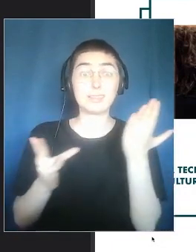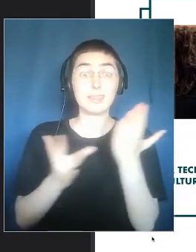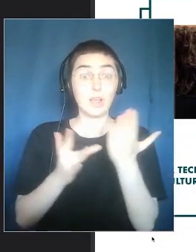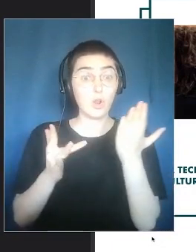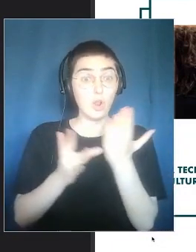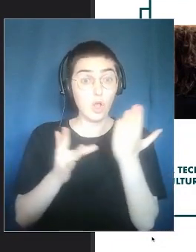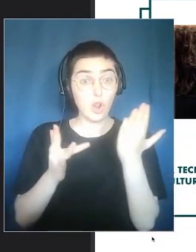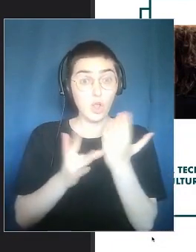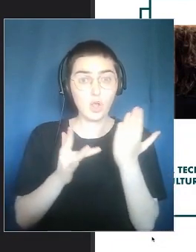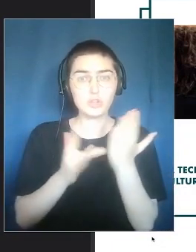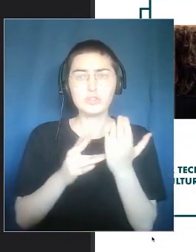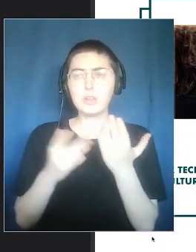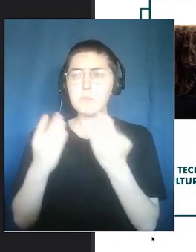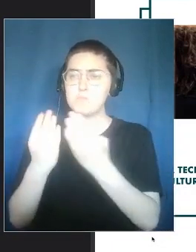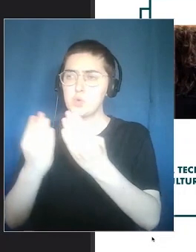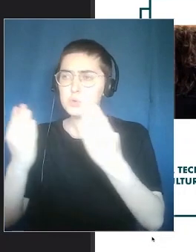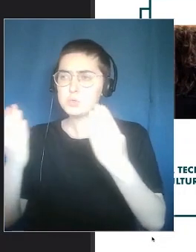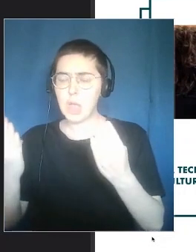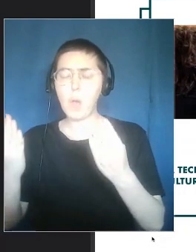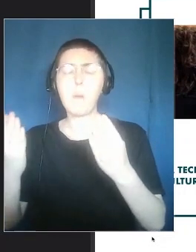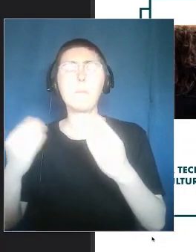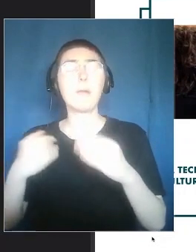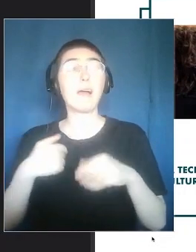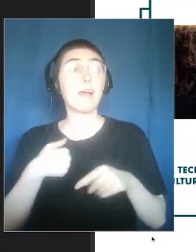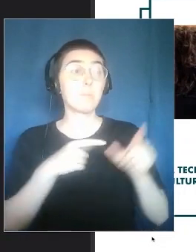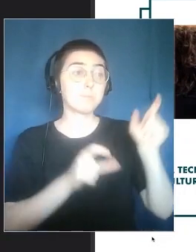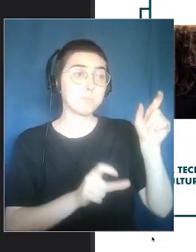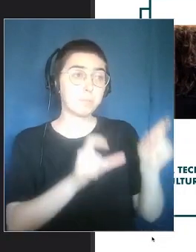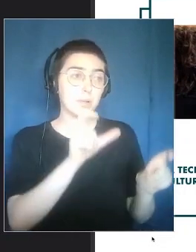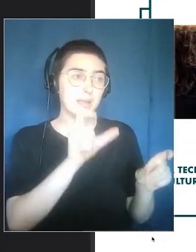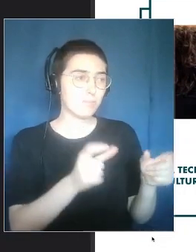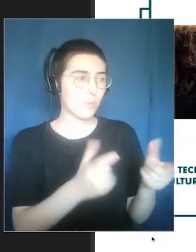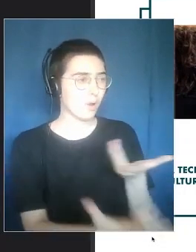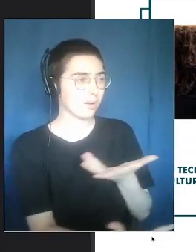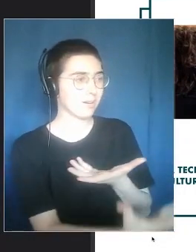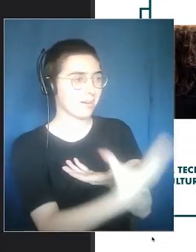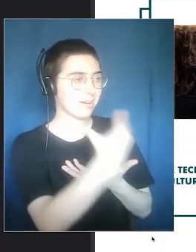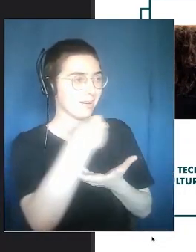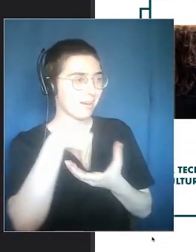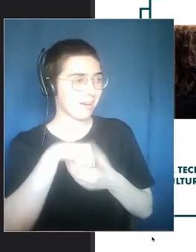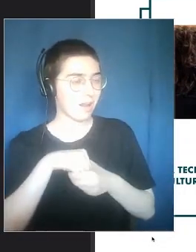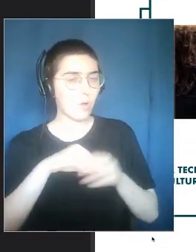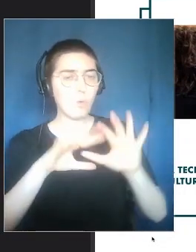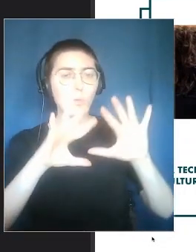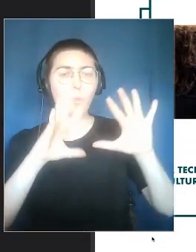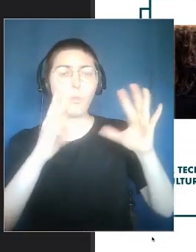the experience of audience in museums.